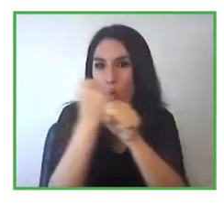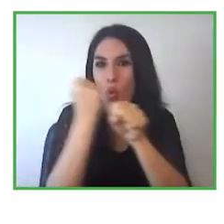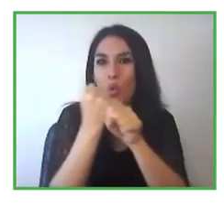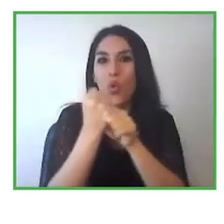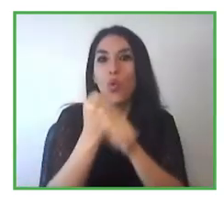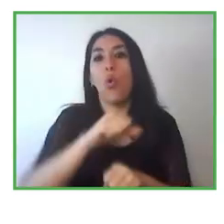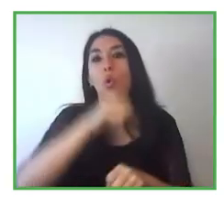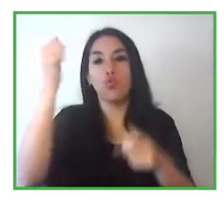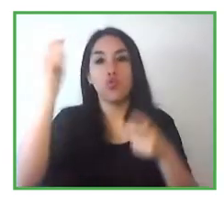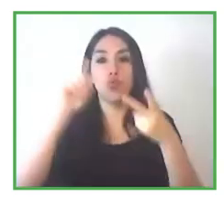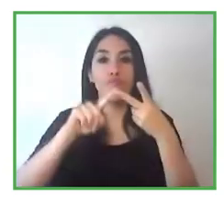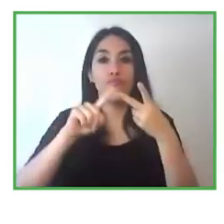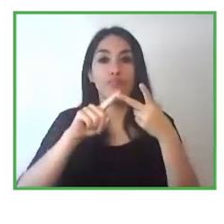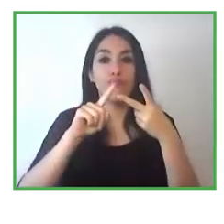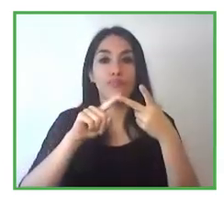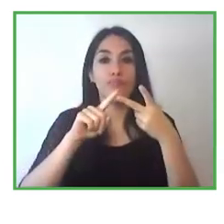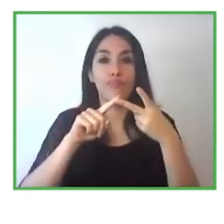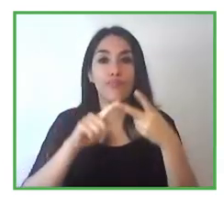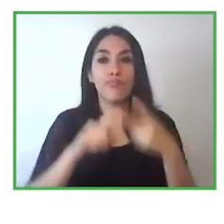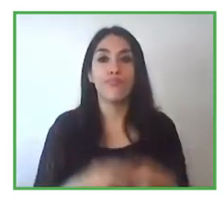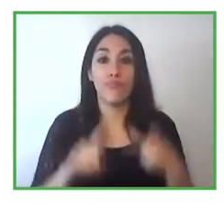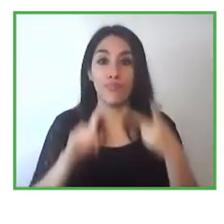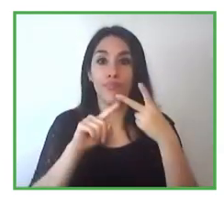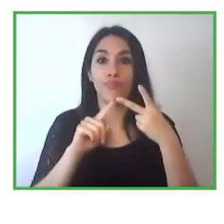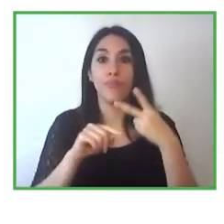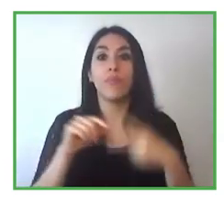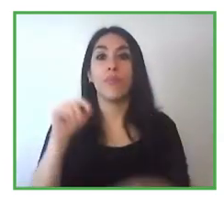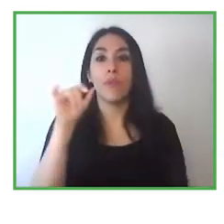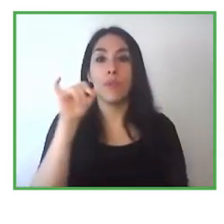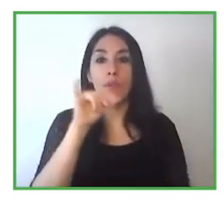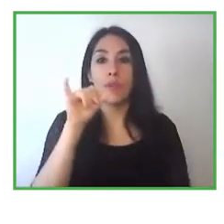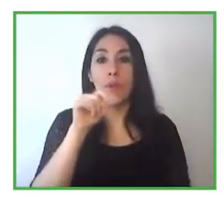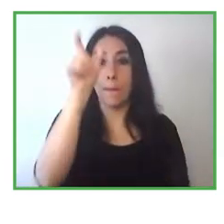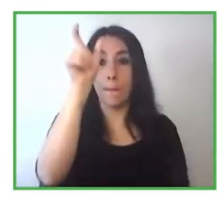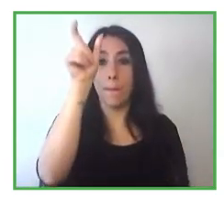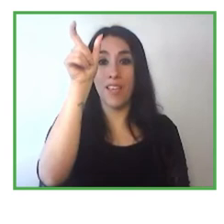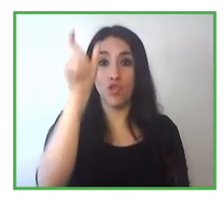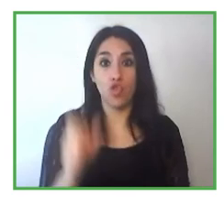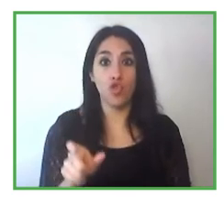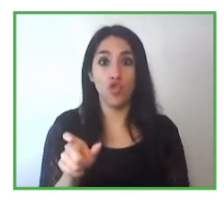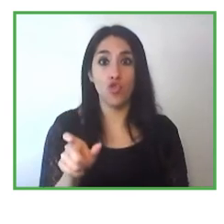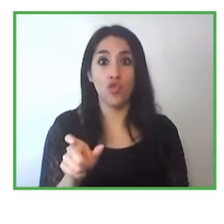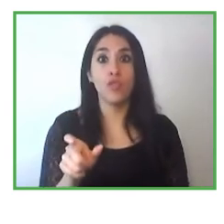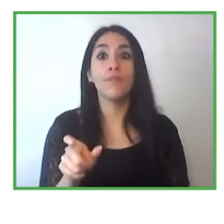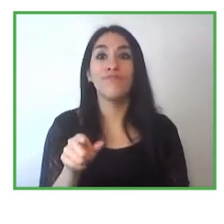and in the second place we have a challenge